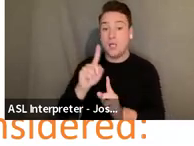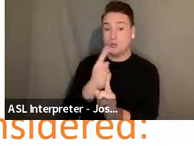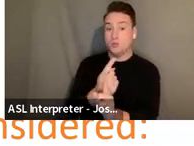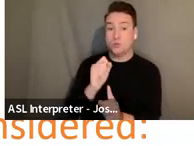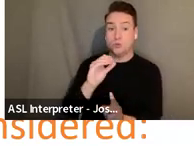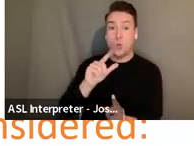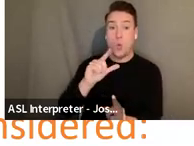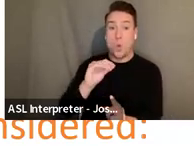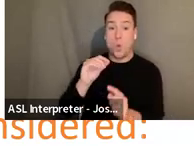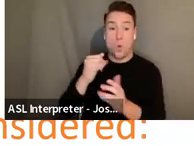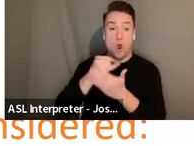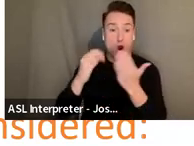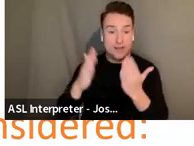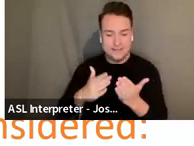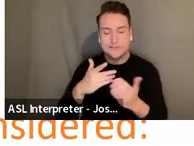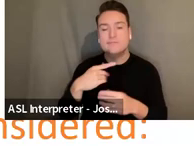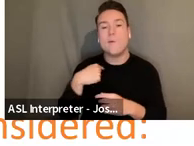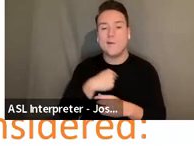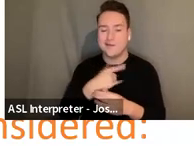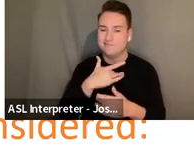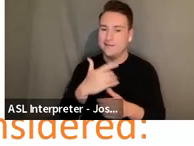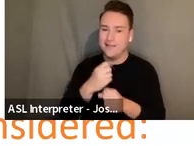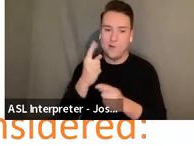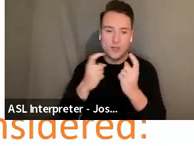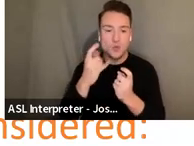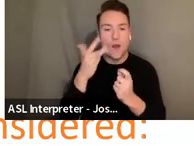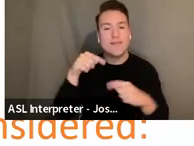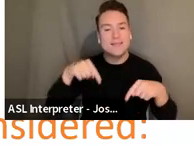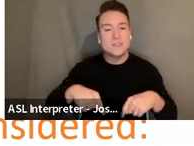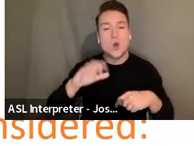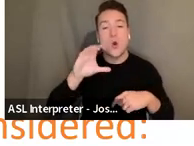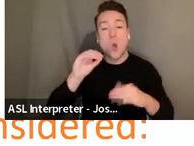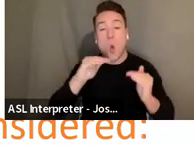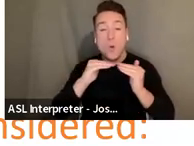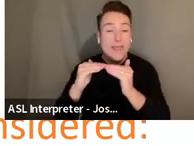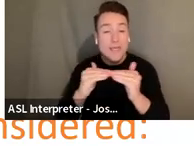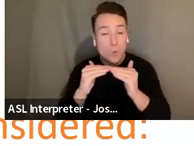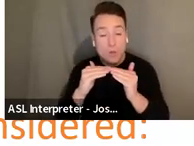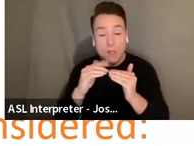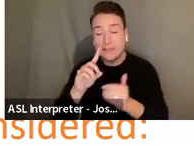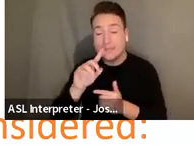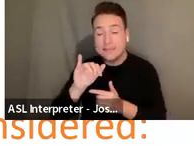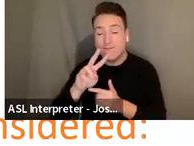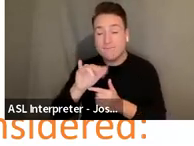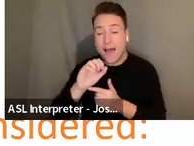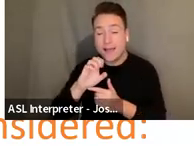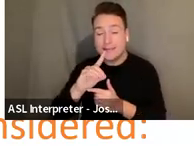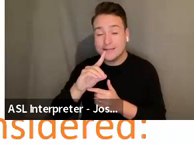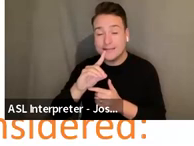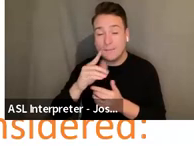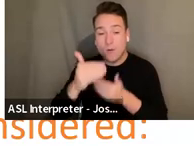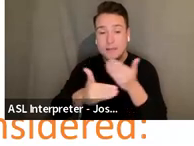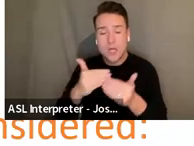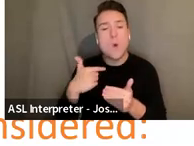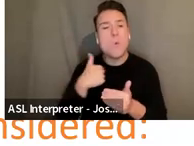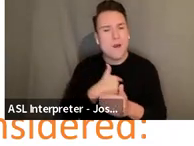we get questions about. Because this is a co-equal devised process, we are totally okay with one